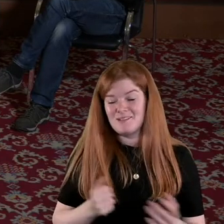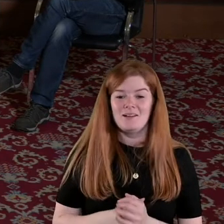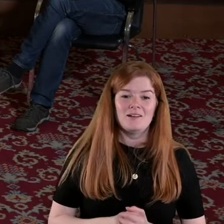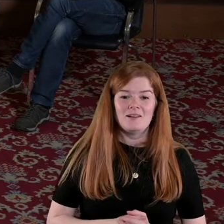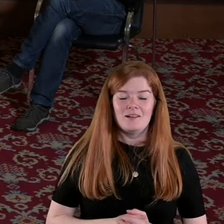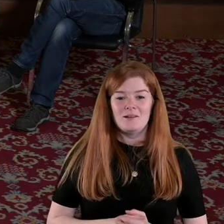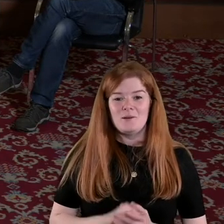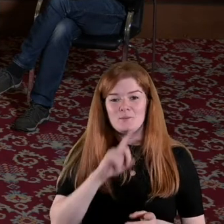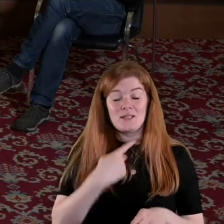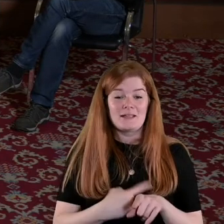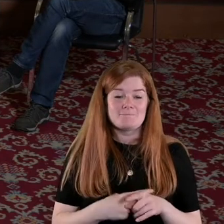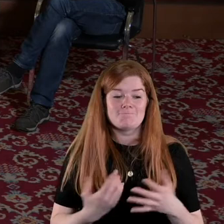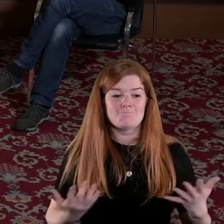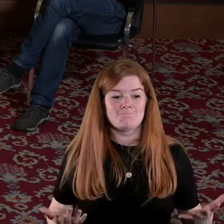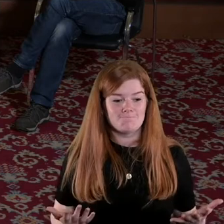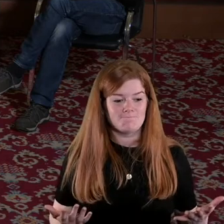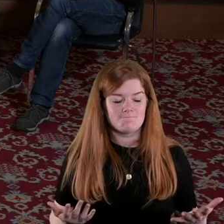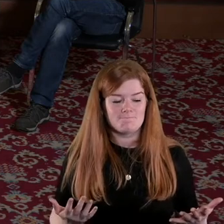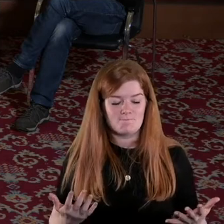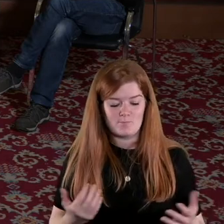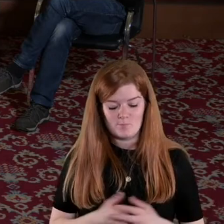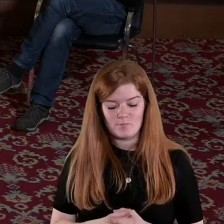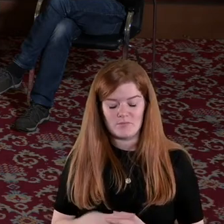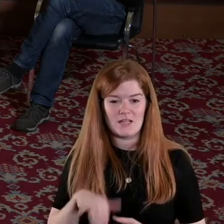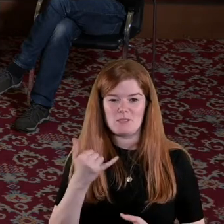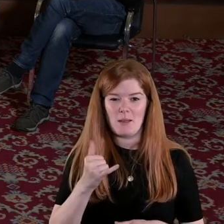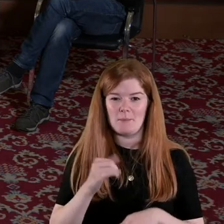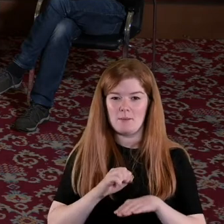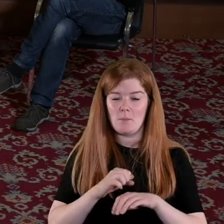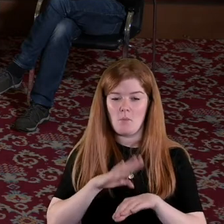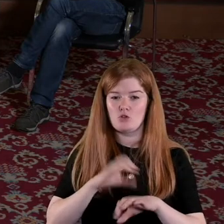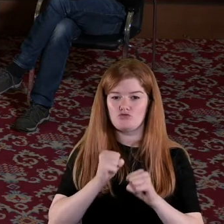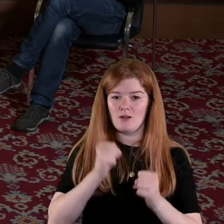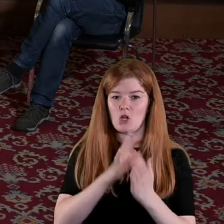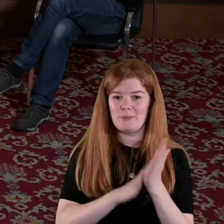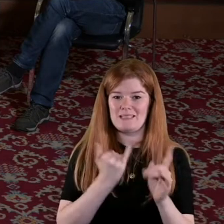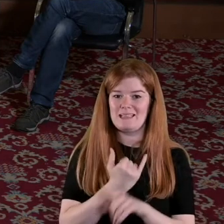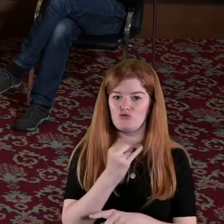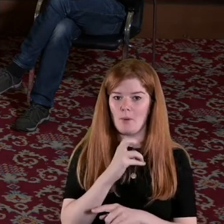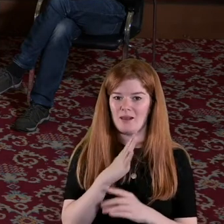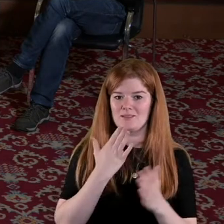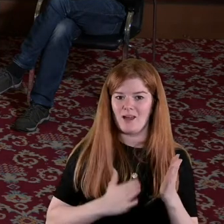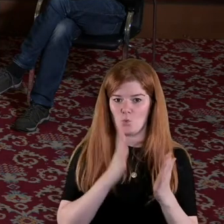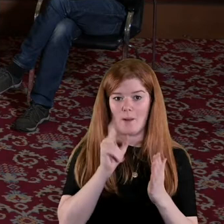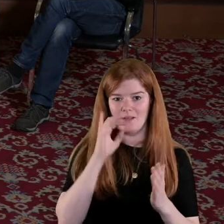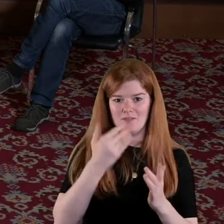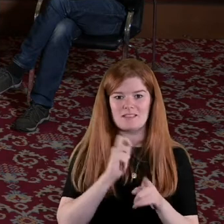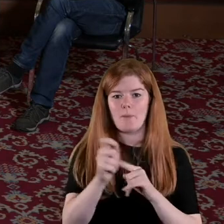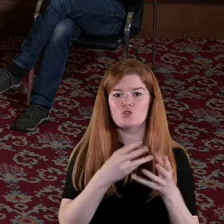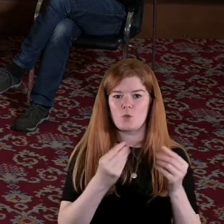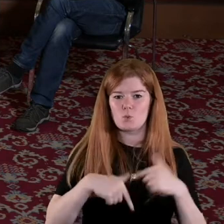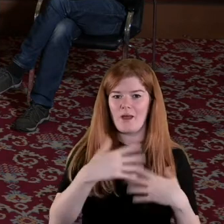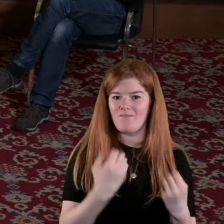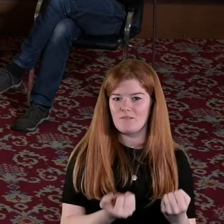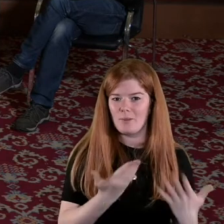you know again you know it's probably more documented in terms of the Republican side because of the kinds of sources we